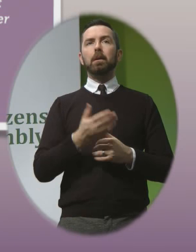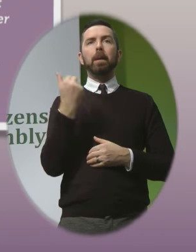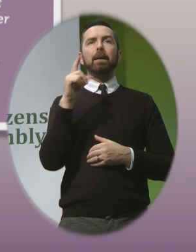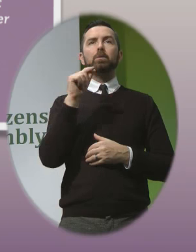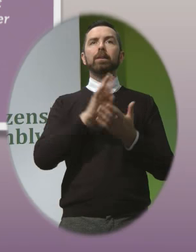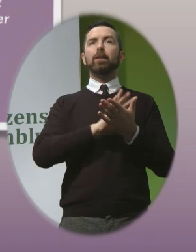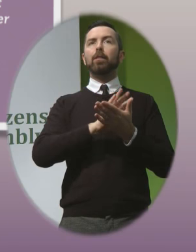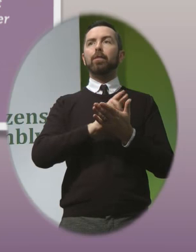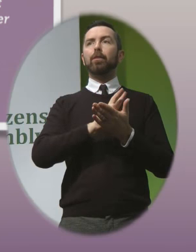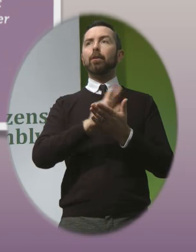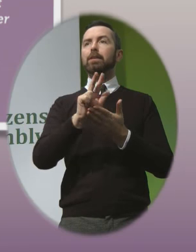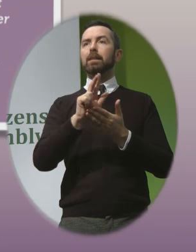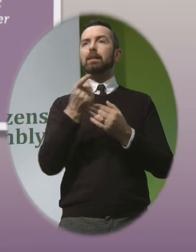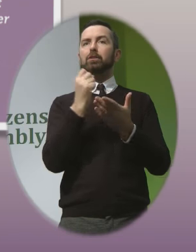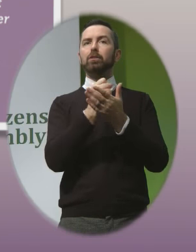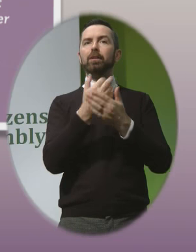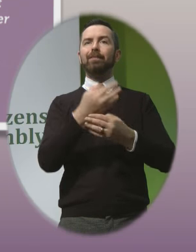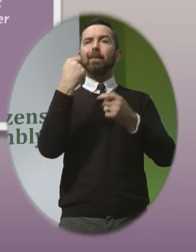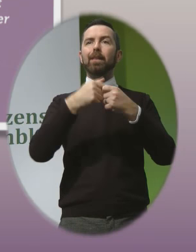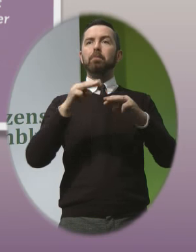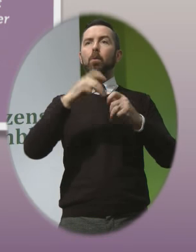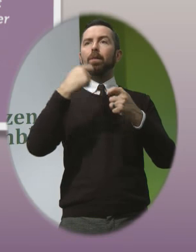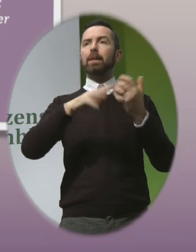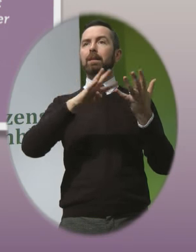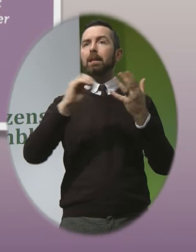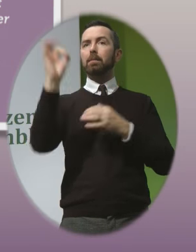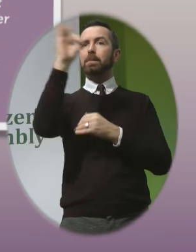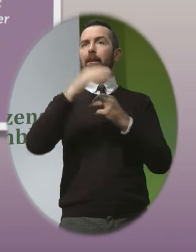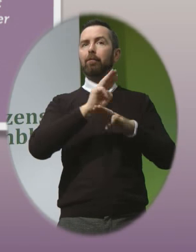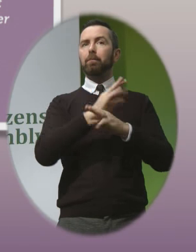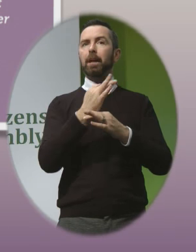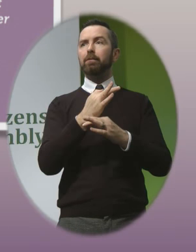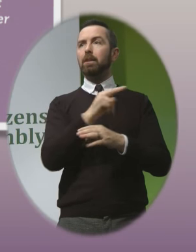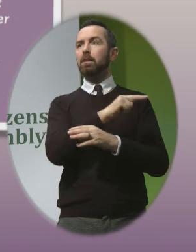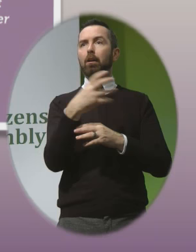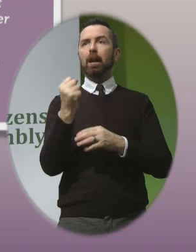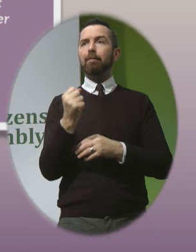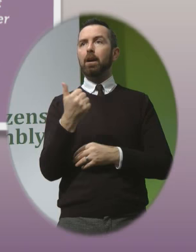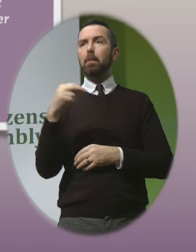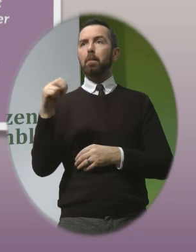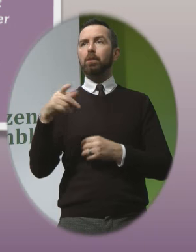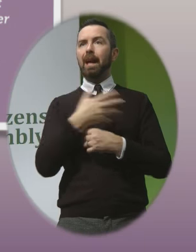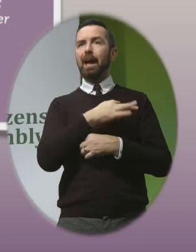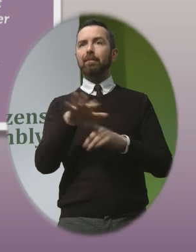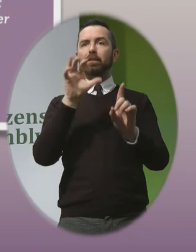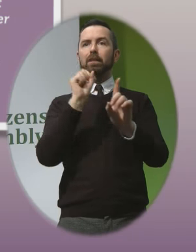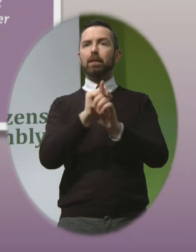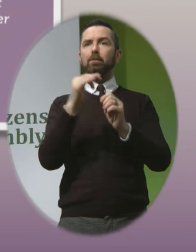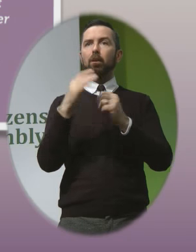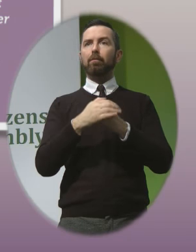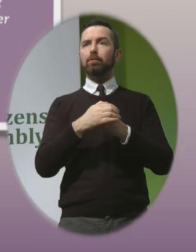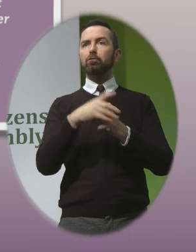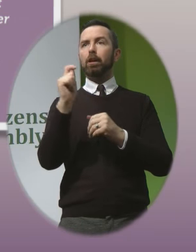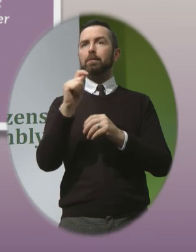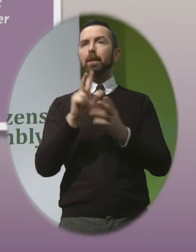University Maternity Hospital found that more than 90% of parents did not have an abortion after a diagnosis of trisomy 13 for